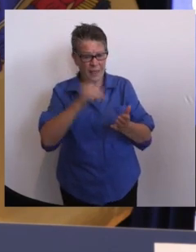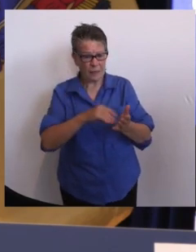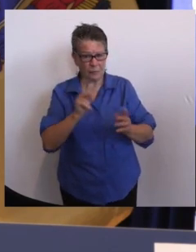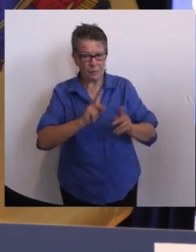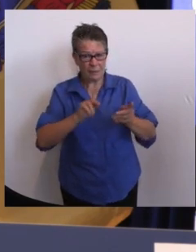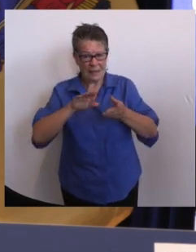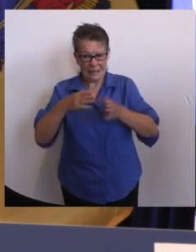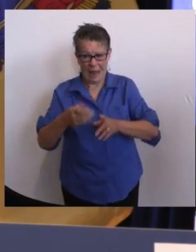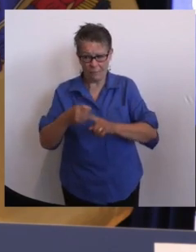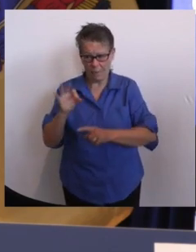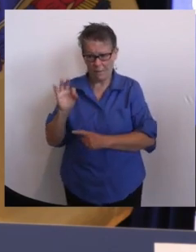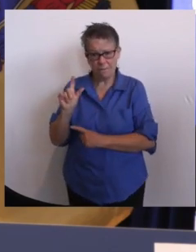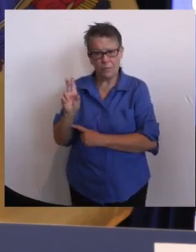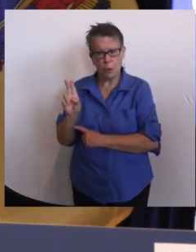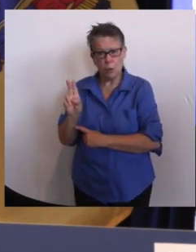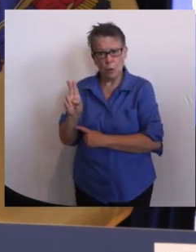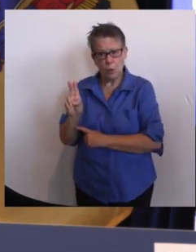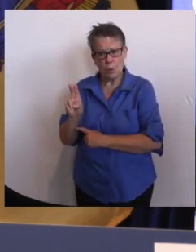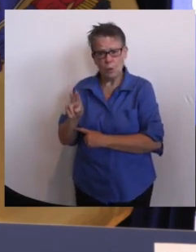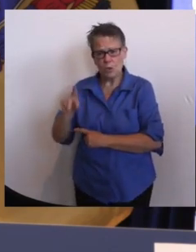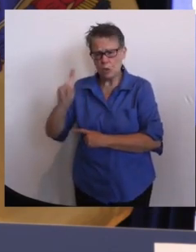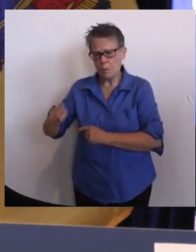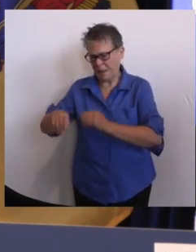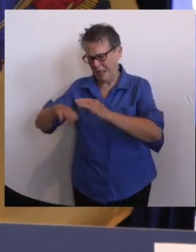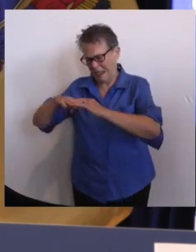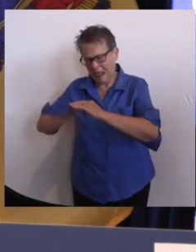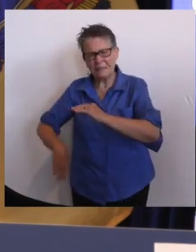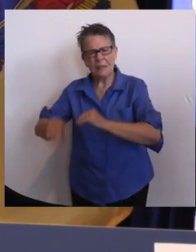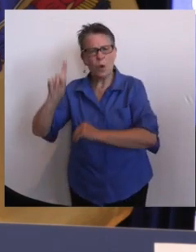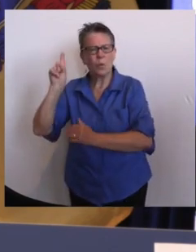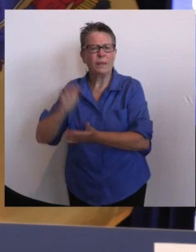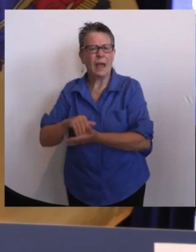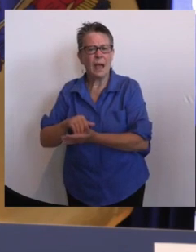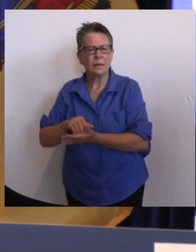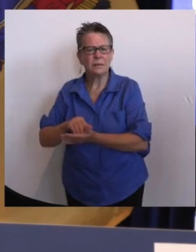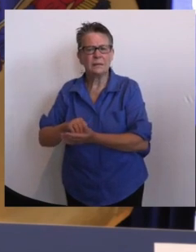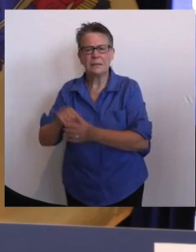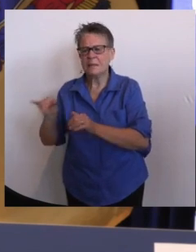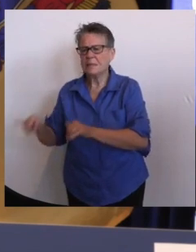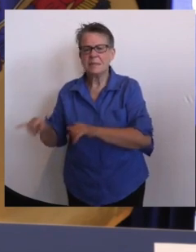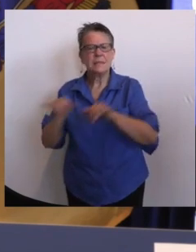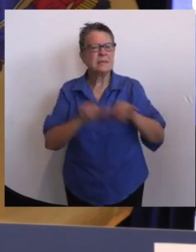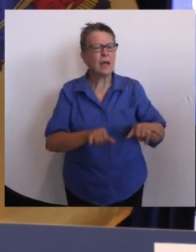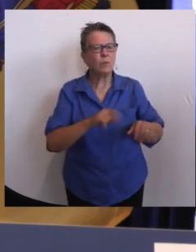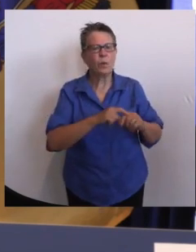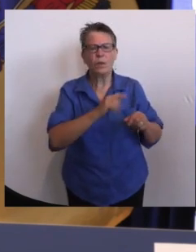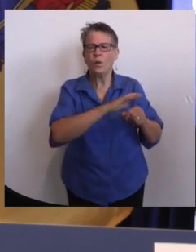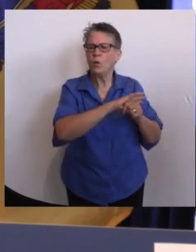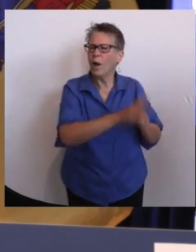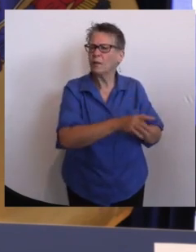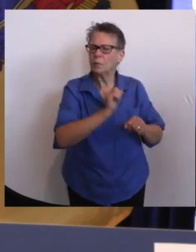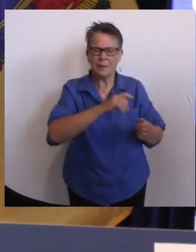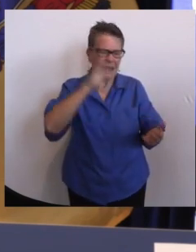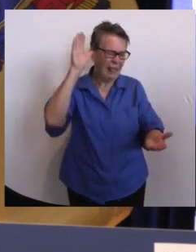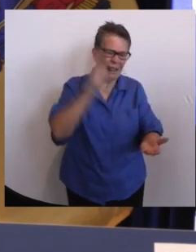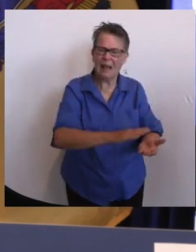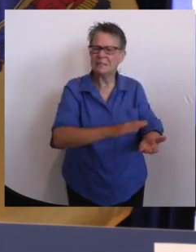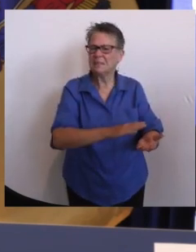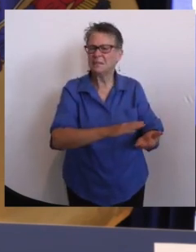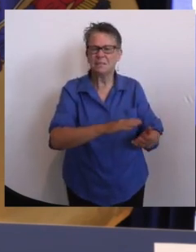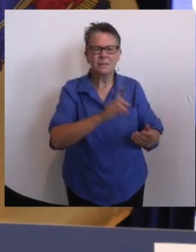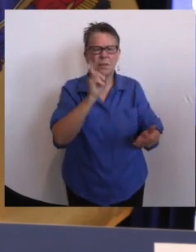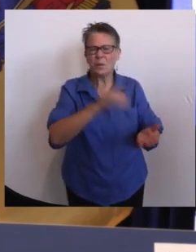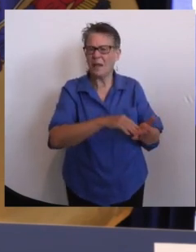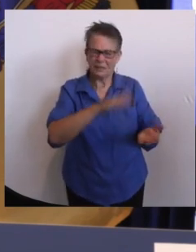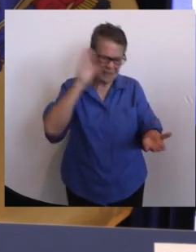be lower than that as well. So certainly when will we, will that happen? When will this be considered something that's endemic and is coming back every year